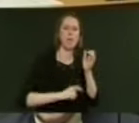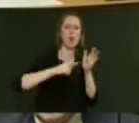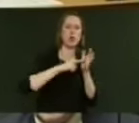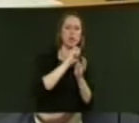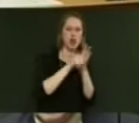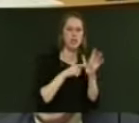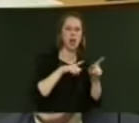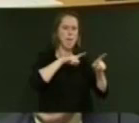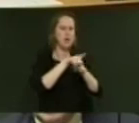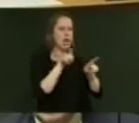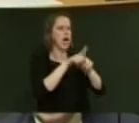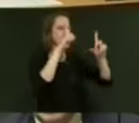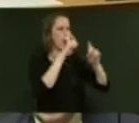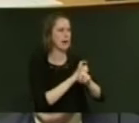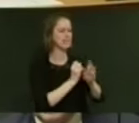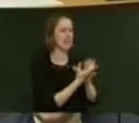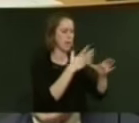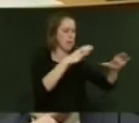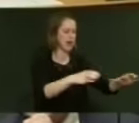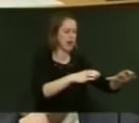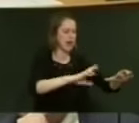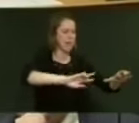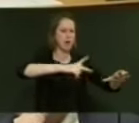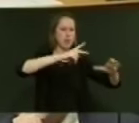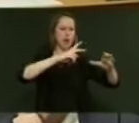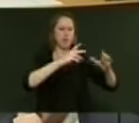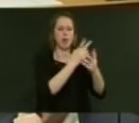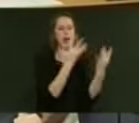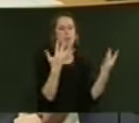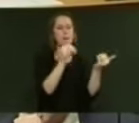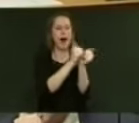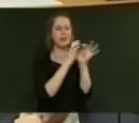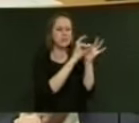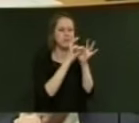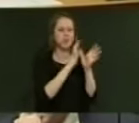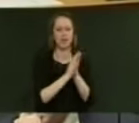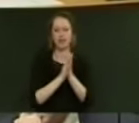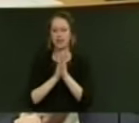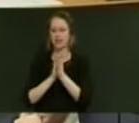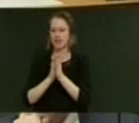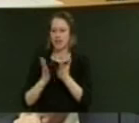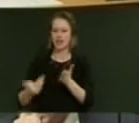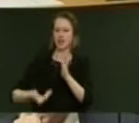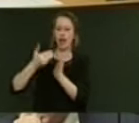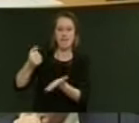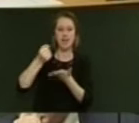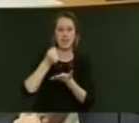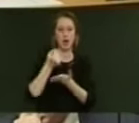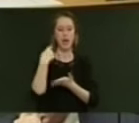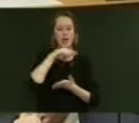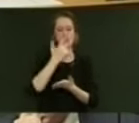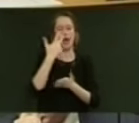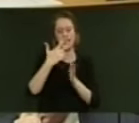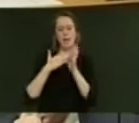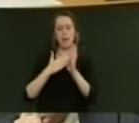most of which are complex developments with multiple partners. The Budget contains additional operating funding of $108 million